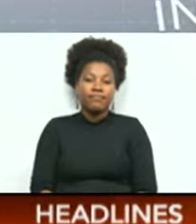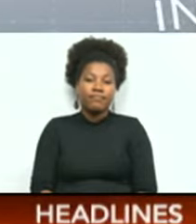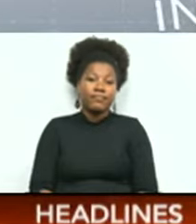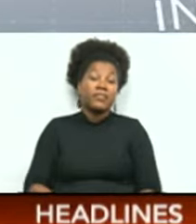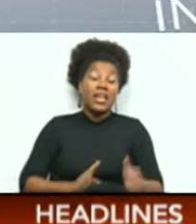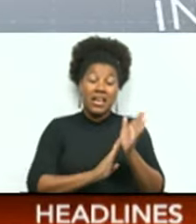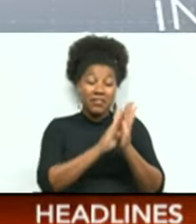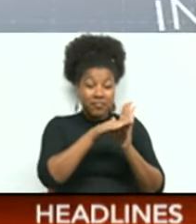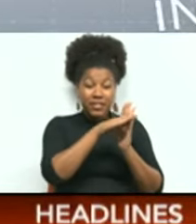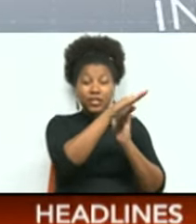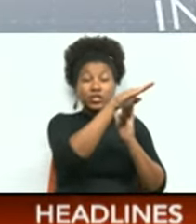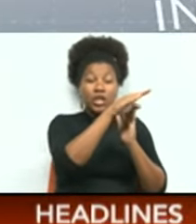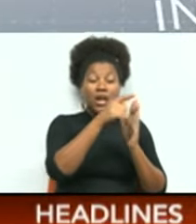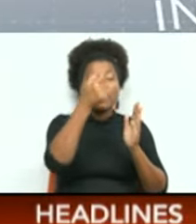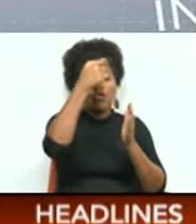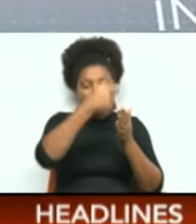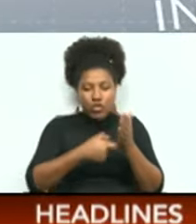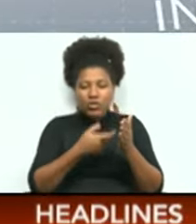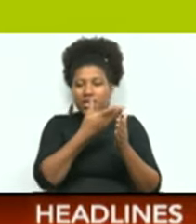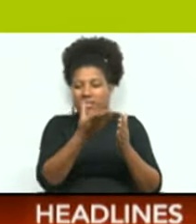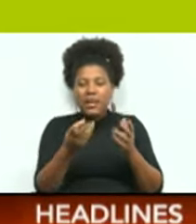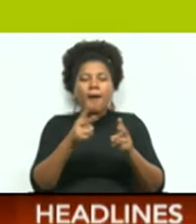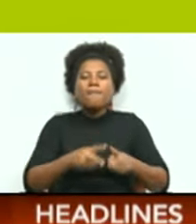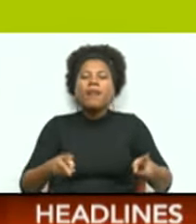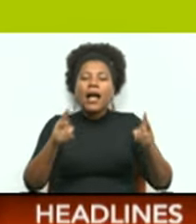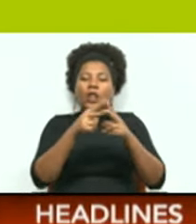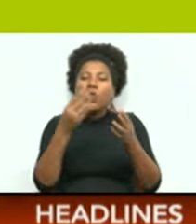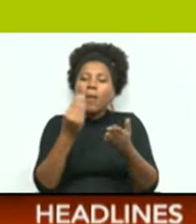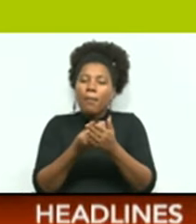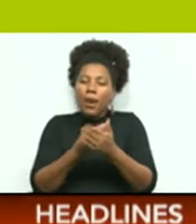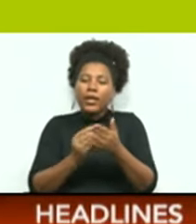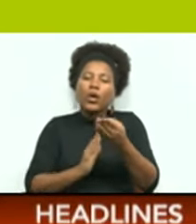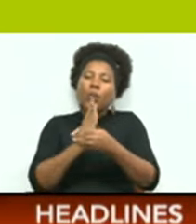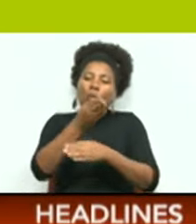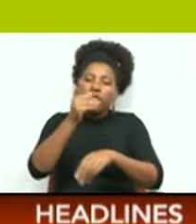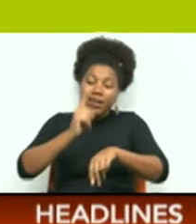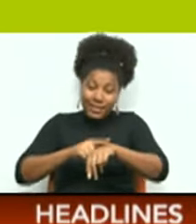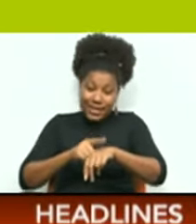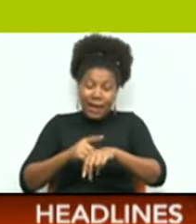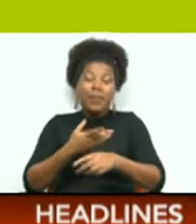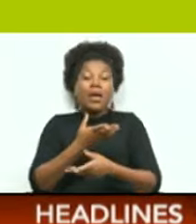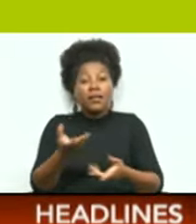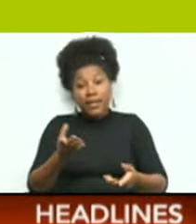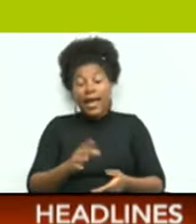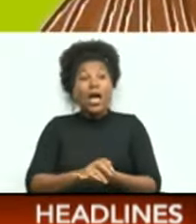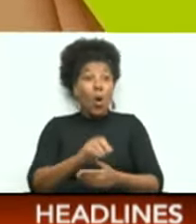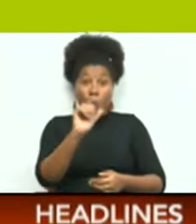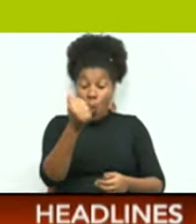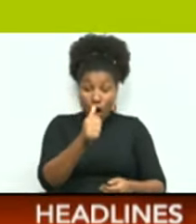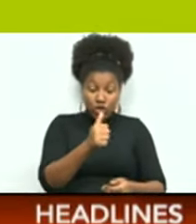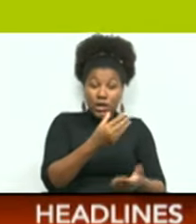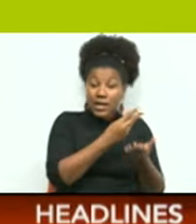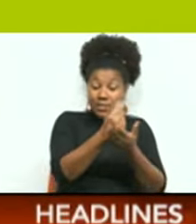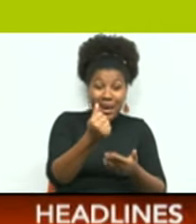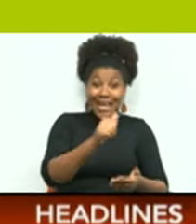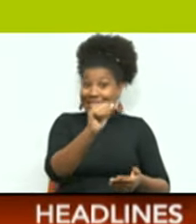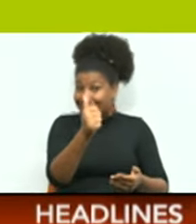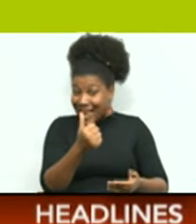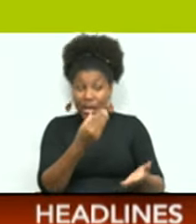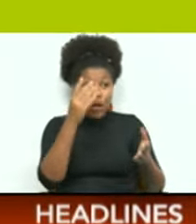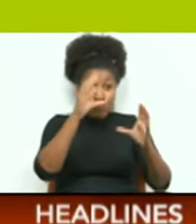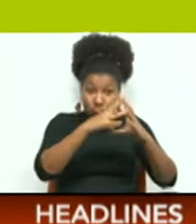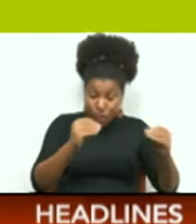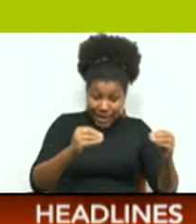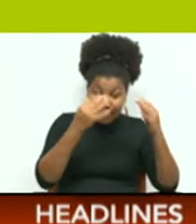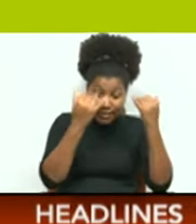Inflation reduces the value of your money over time. Although $100 can buy 10 loaves of bread today, if inflation is high the next